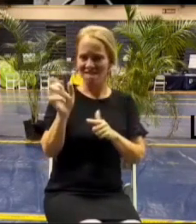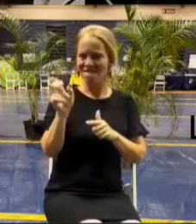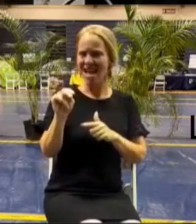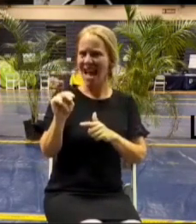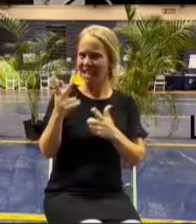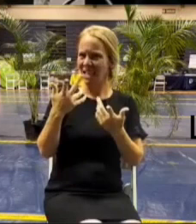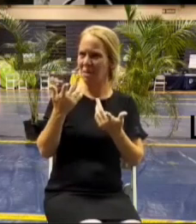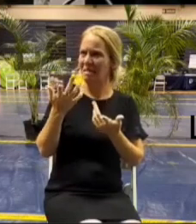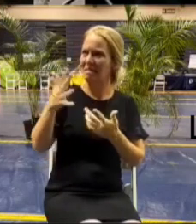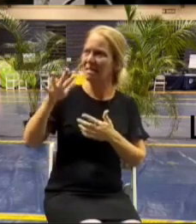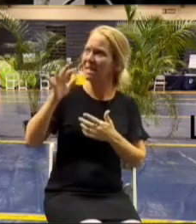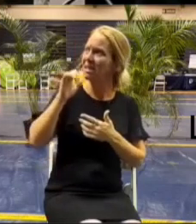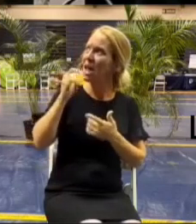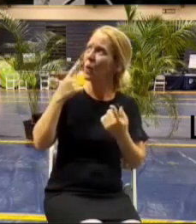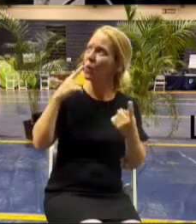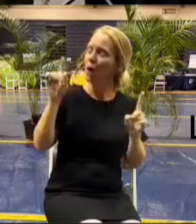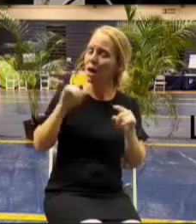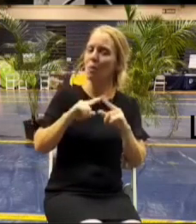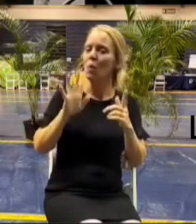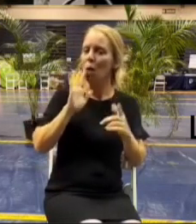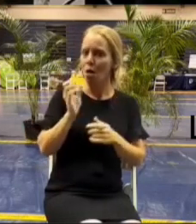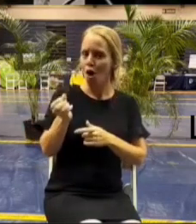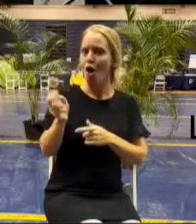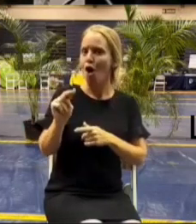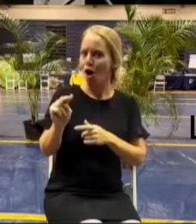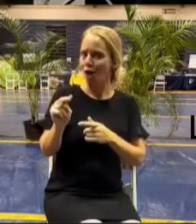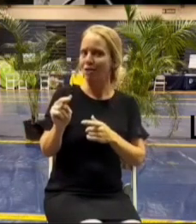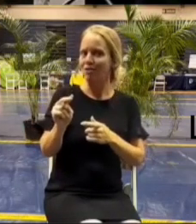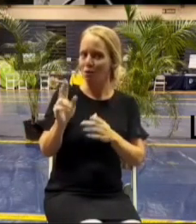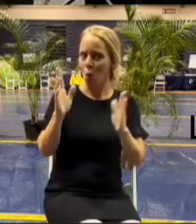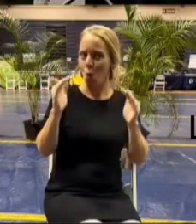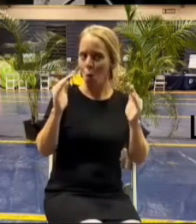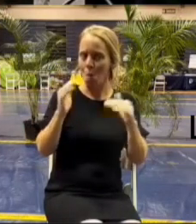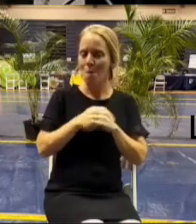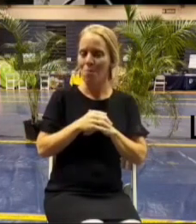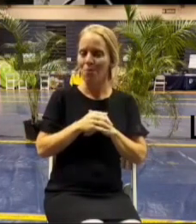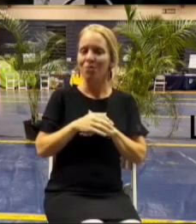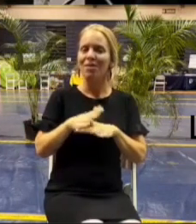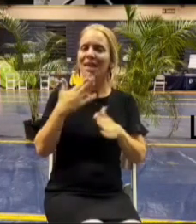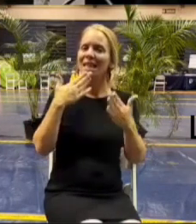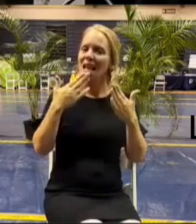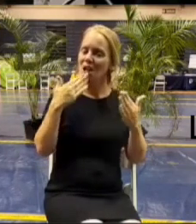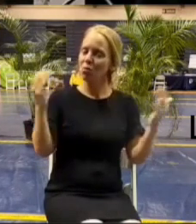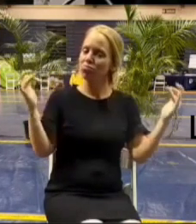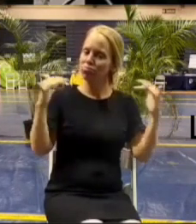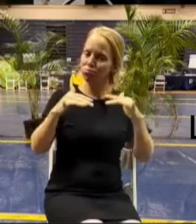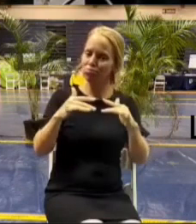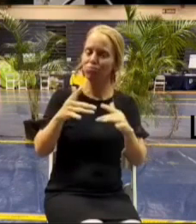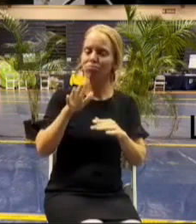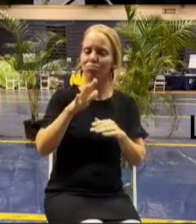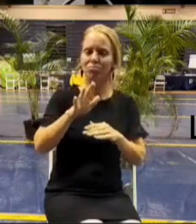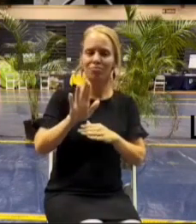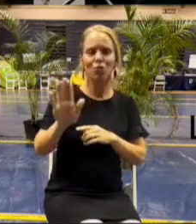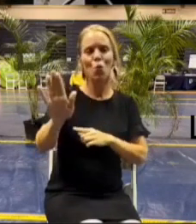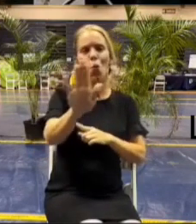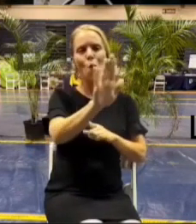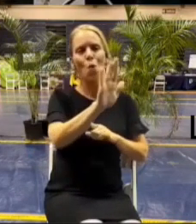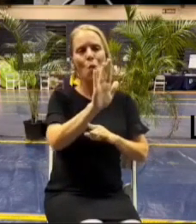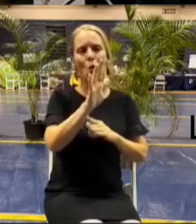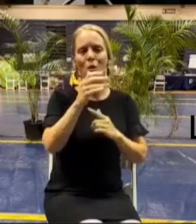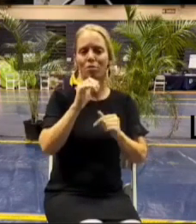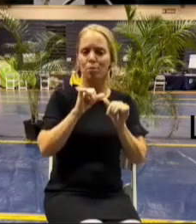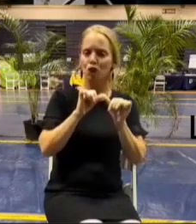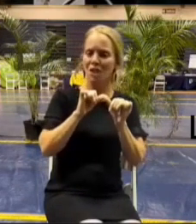more if you need them uh i'm just here to thank everybody again for your persistence and your resilience and your ability to come